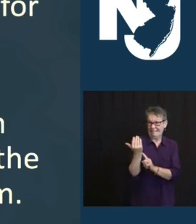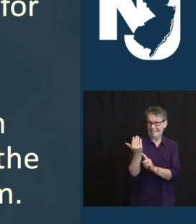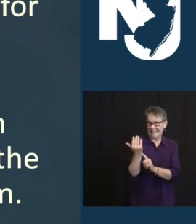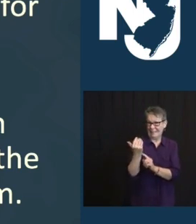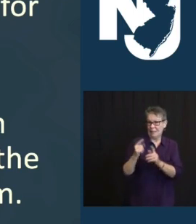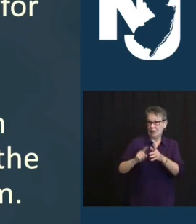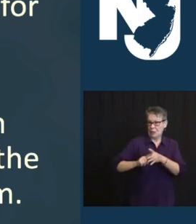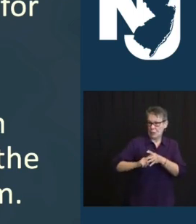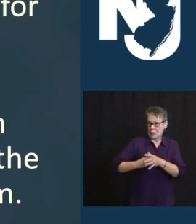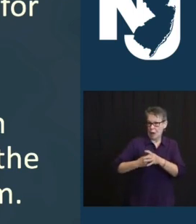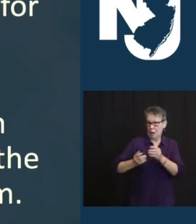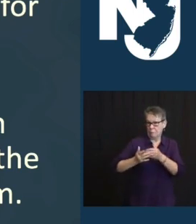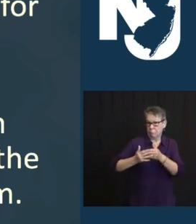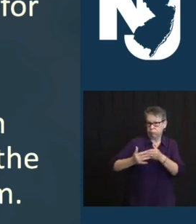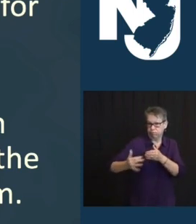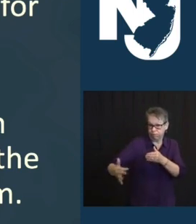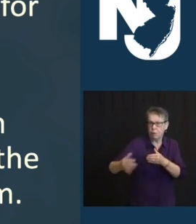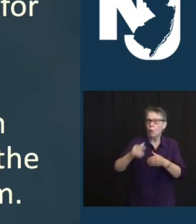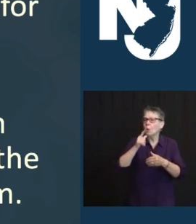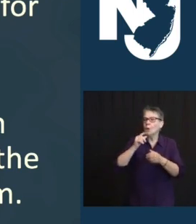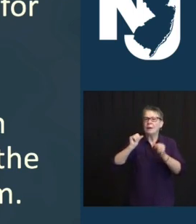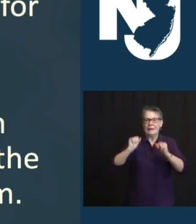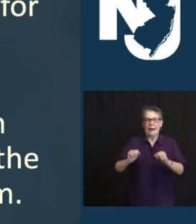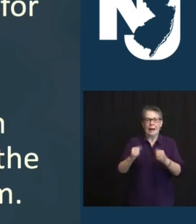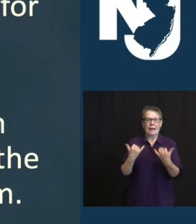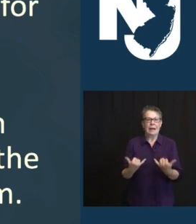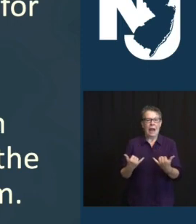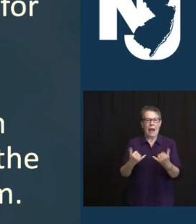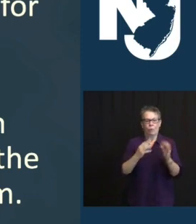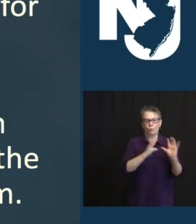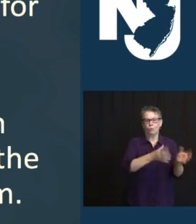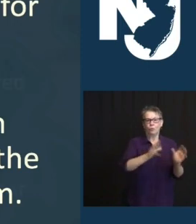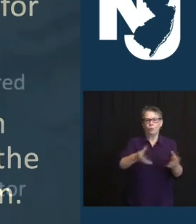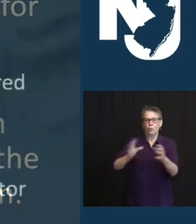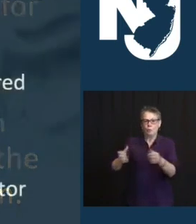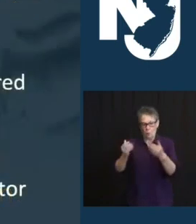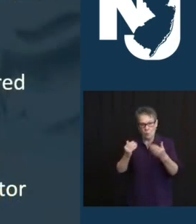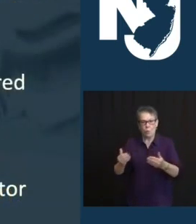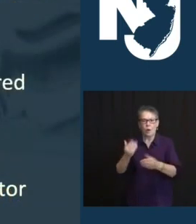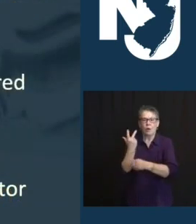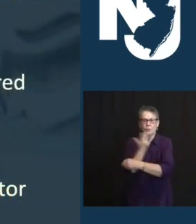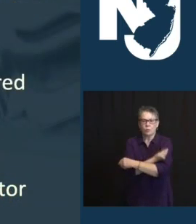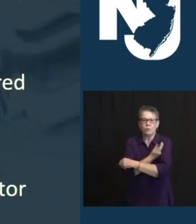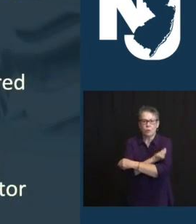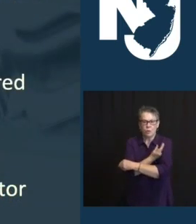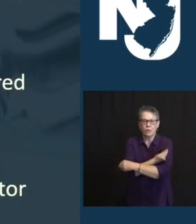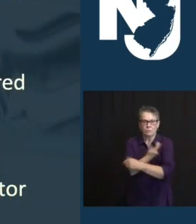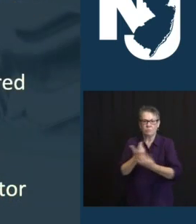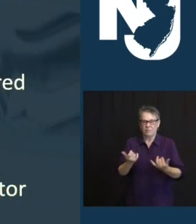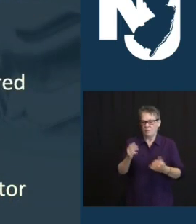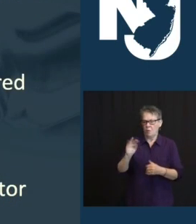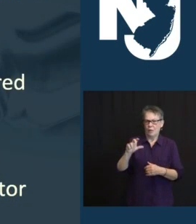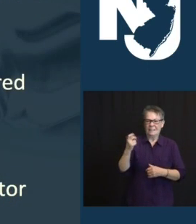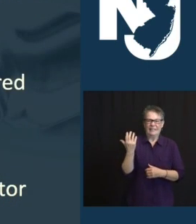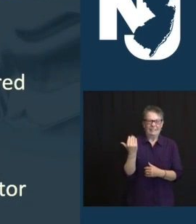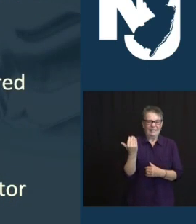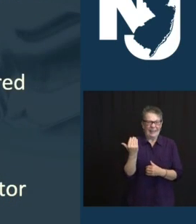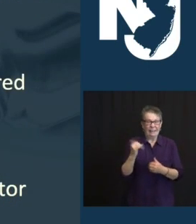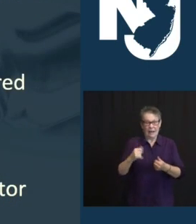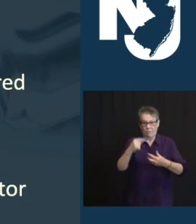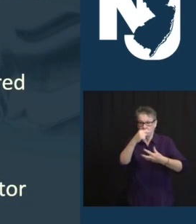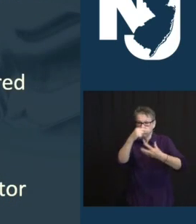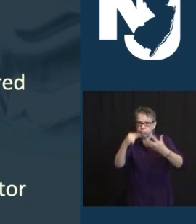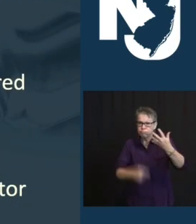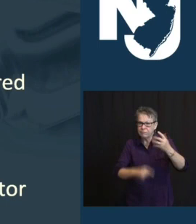ELIGIBLE TO RECEIVE THEIR VACCINATIONS. LET'S START WITH MARCH 15TH. THIS EXTREMELY EXPANSION WILL INCLUDE OUR PRE